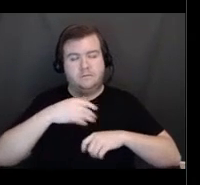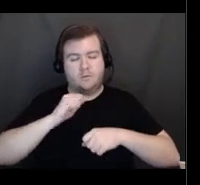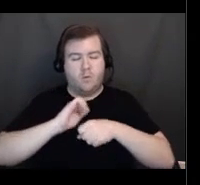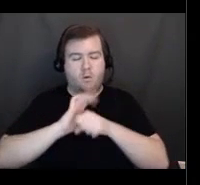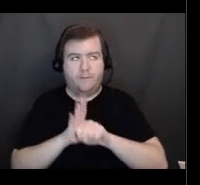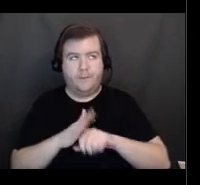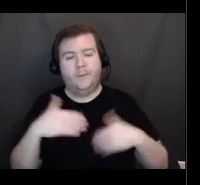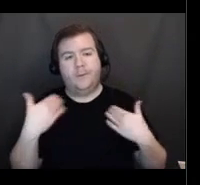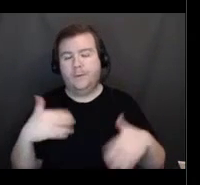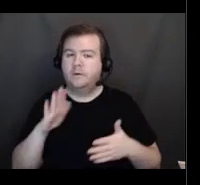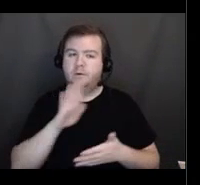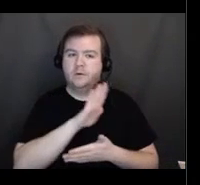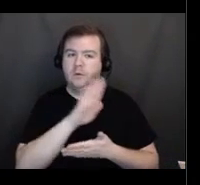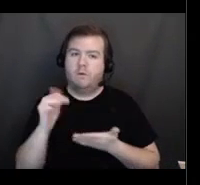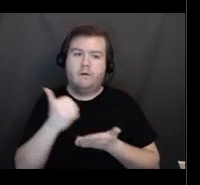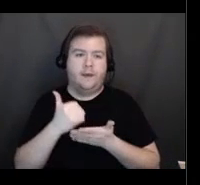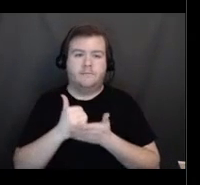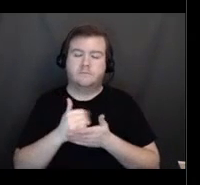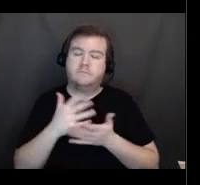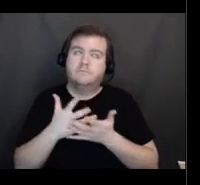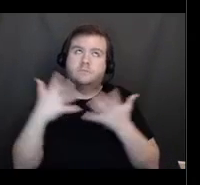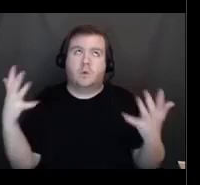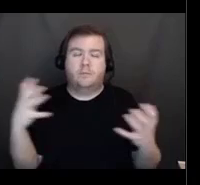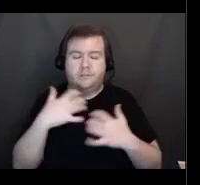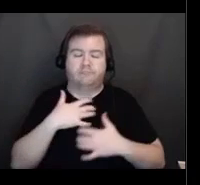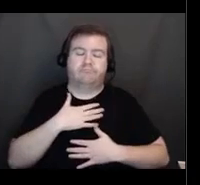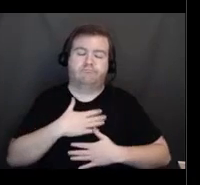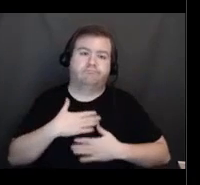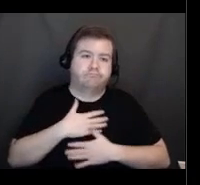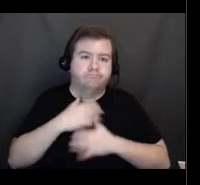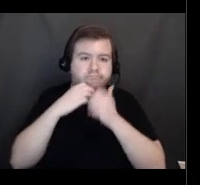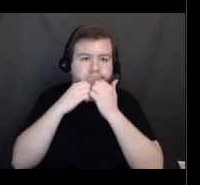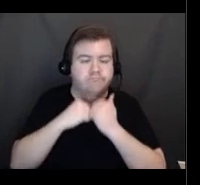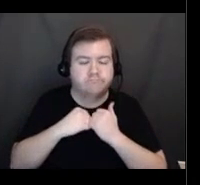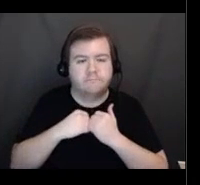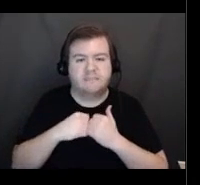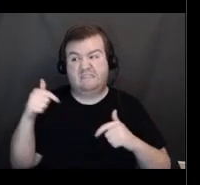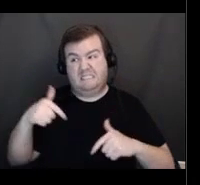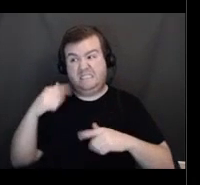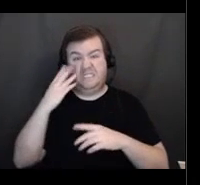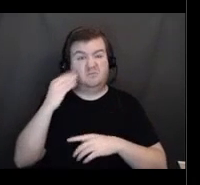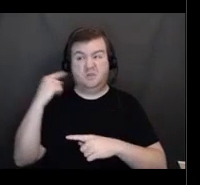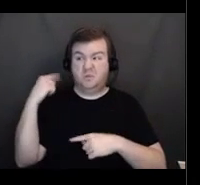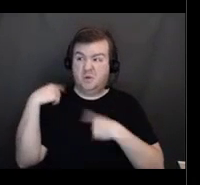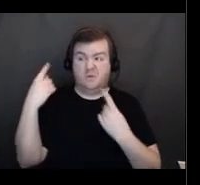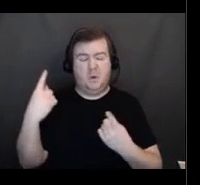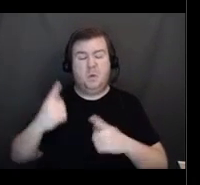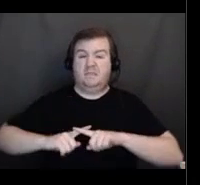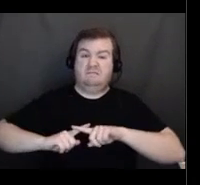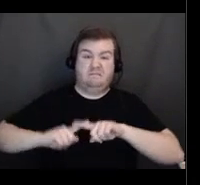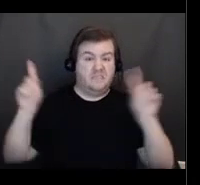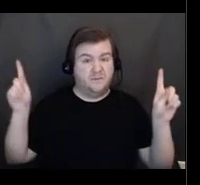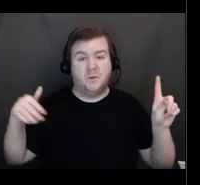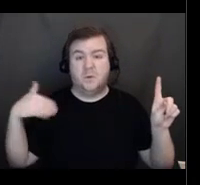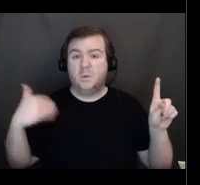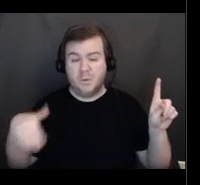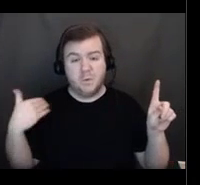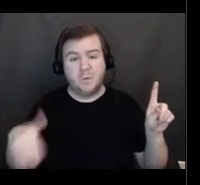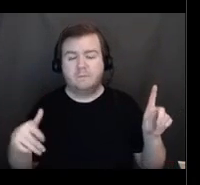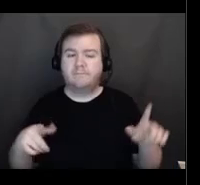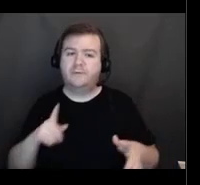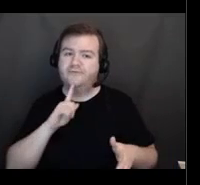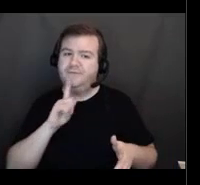unlike anything I think any of us have ever been through. So, we appreciate your time, your